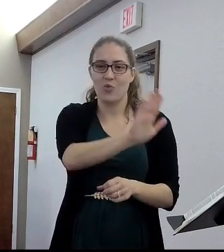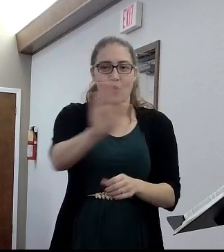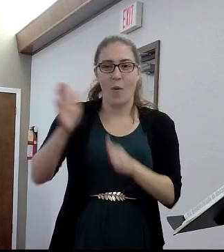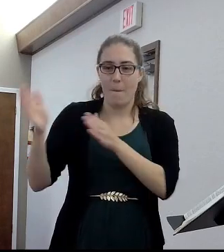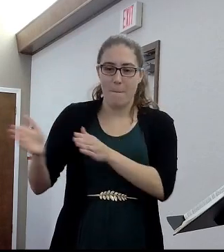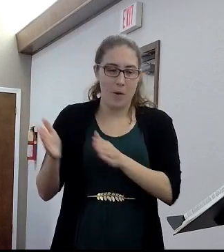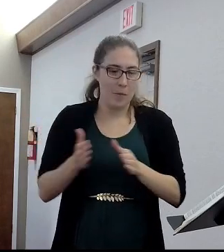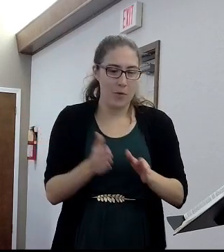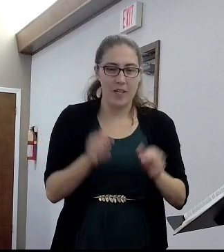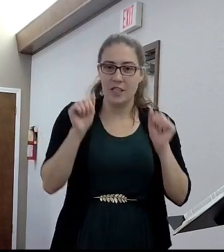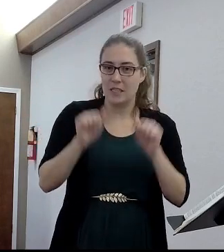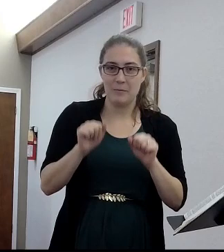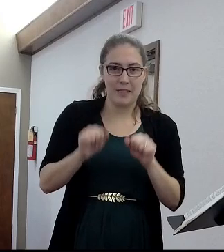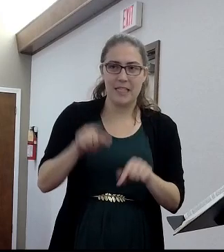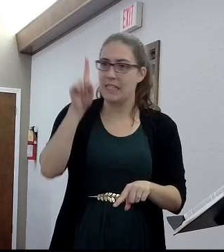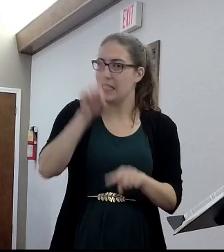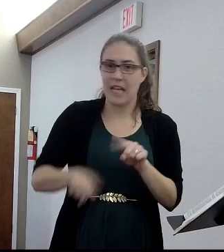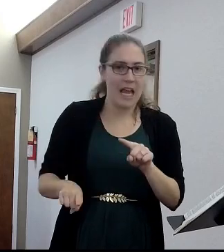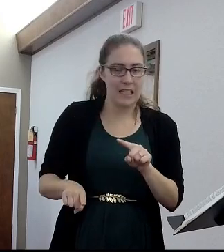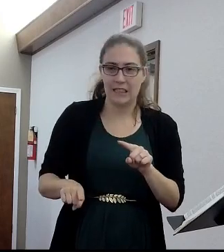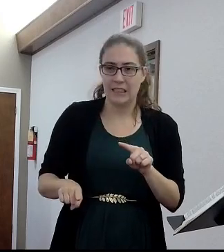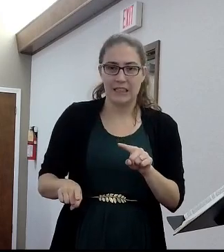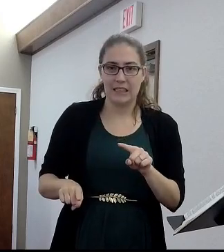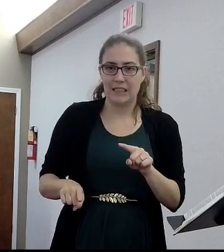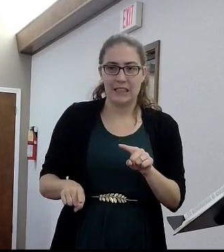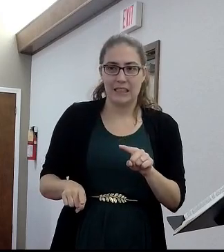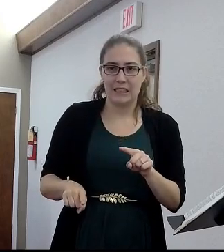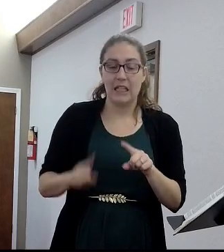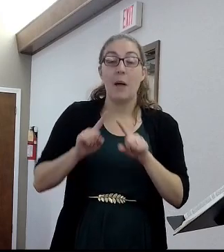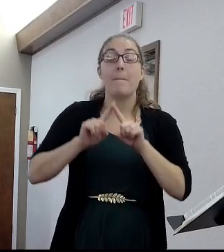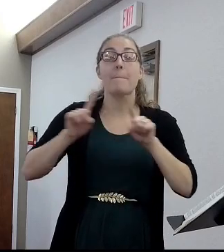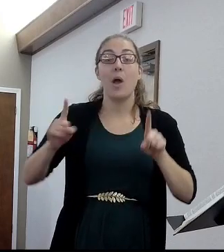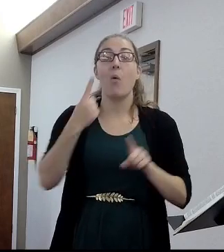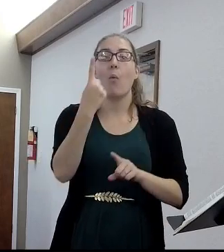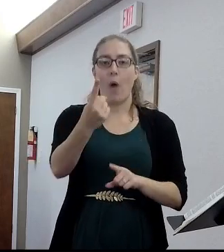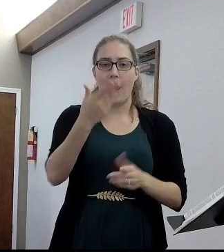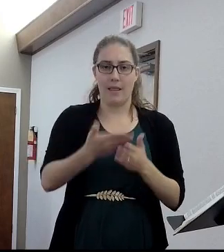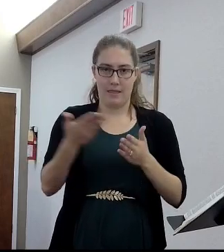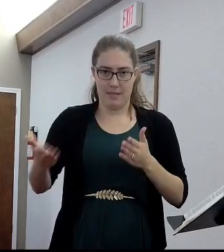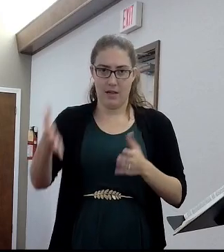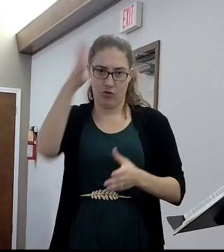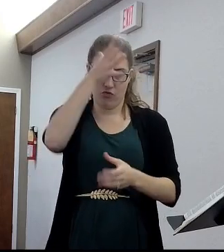box. Whatever. You can't trust in that. But there is a source that you can trust in.